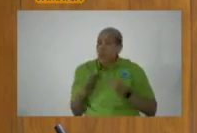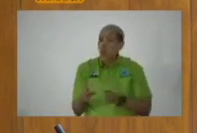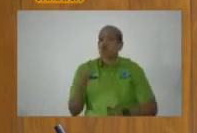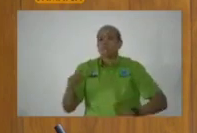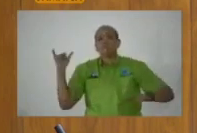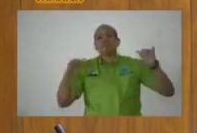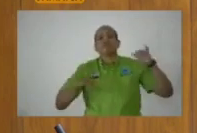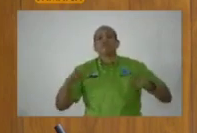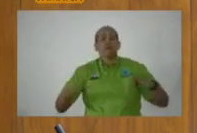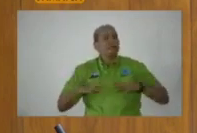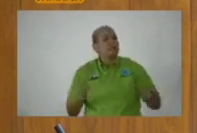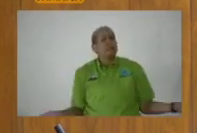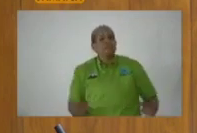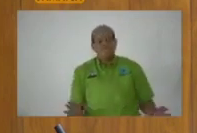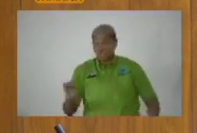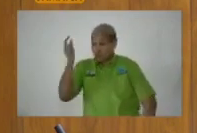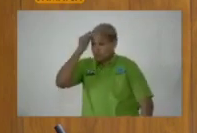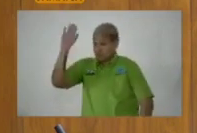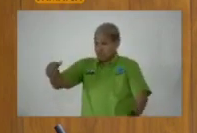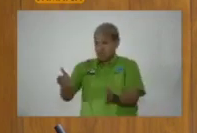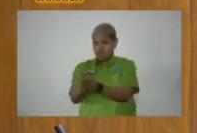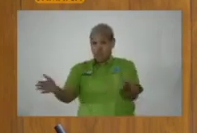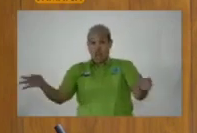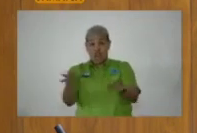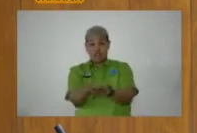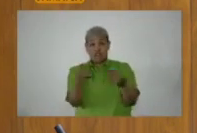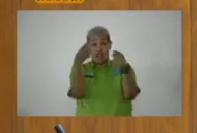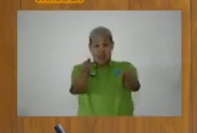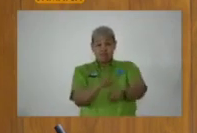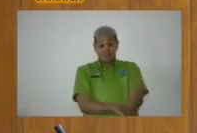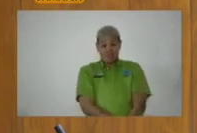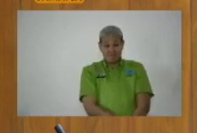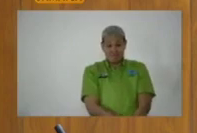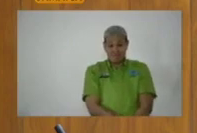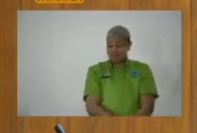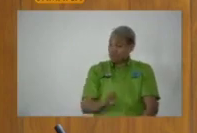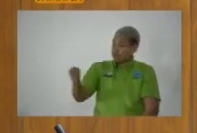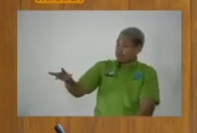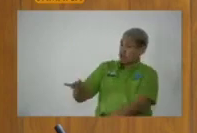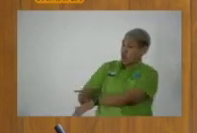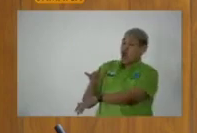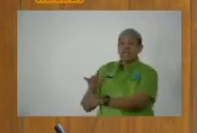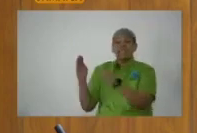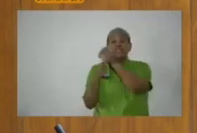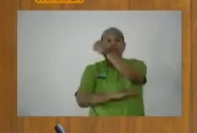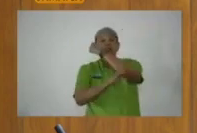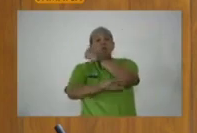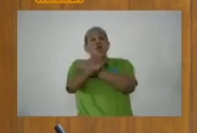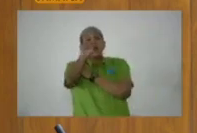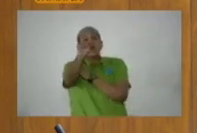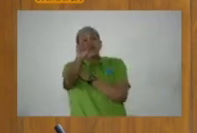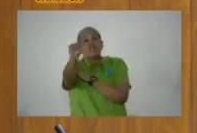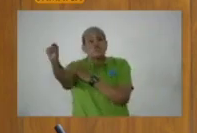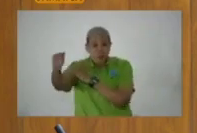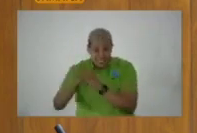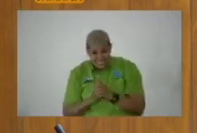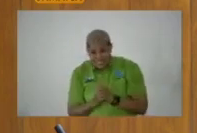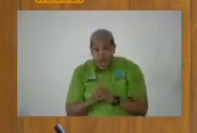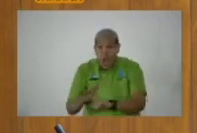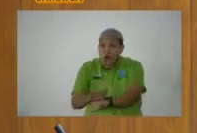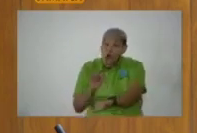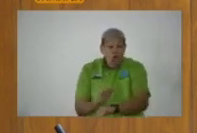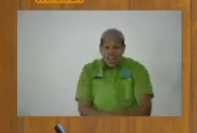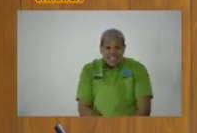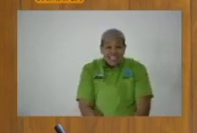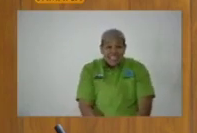tourism industry, the government called a general election. September 2020, early,